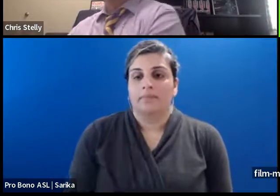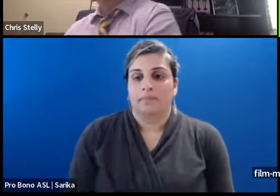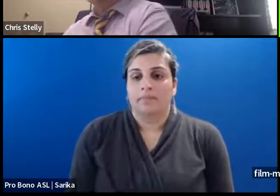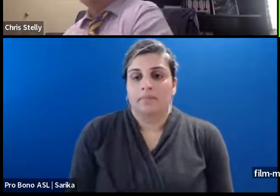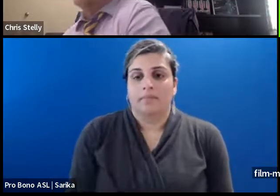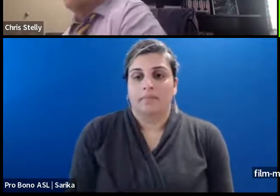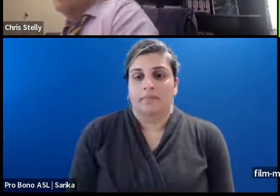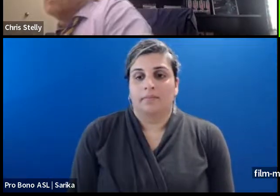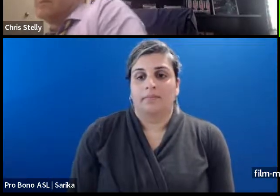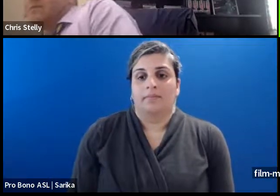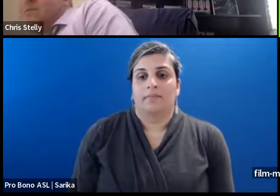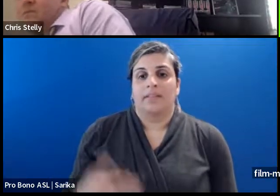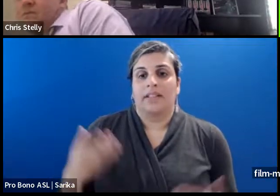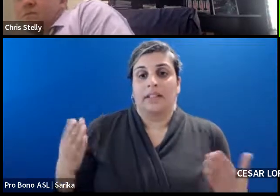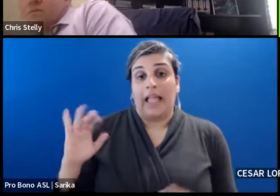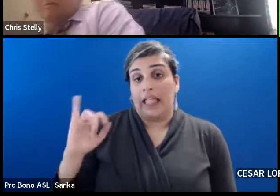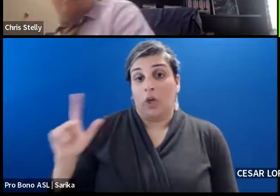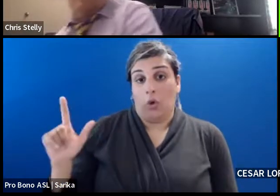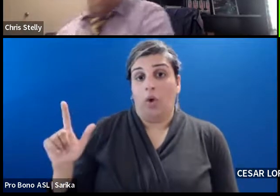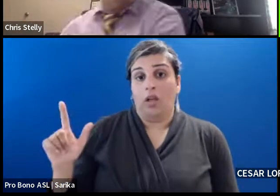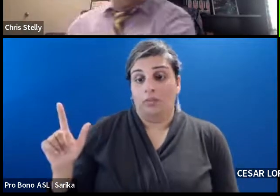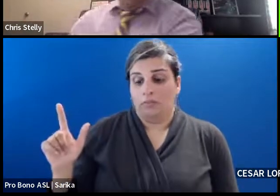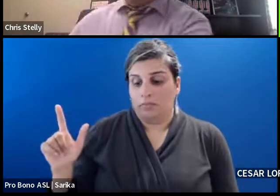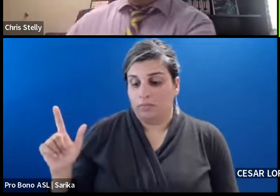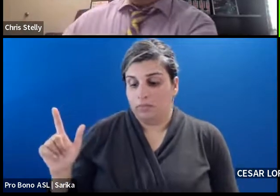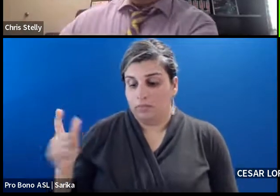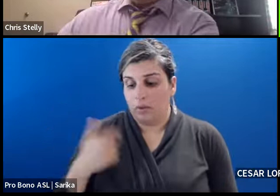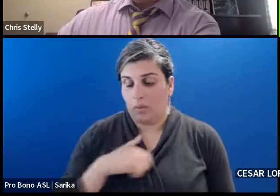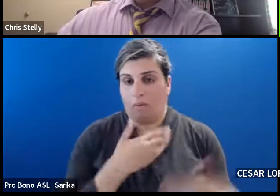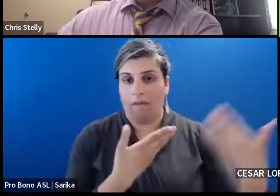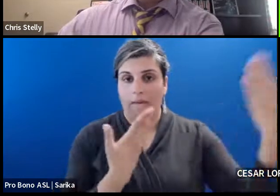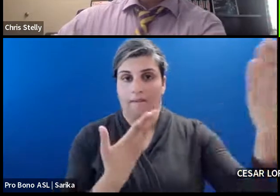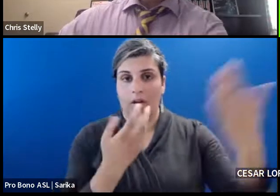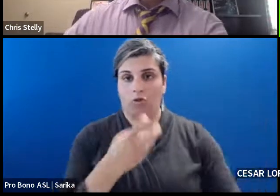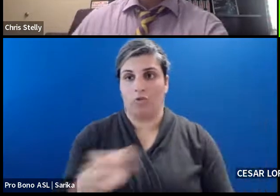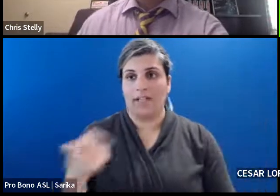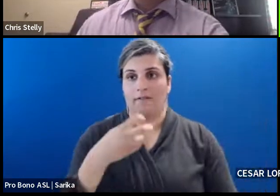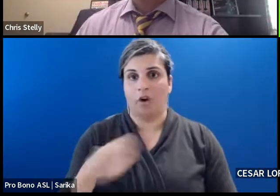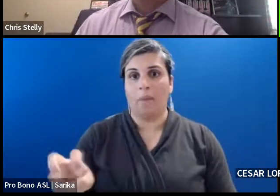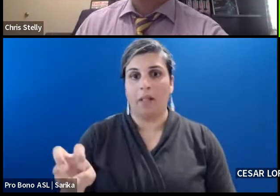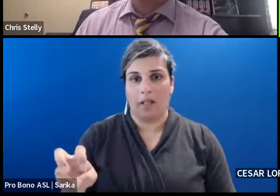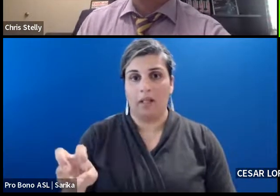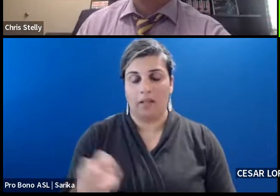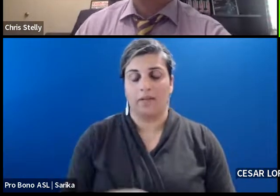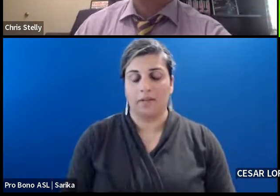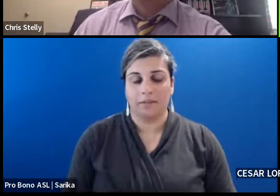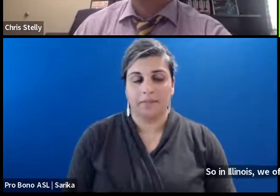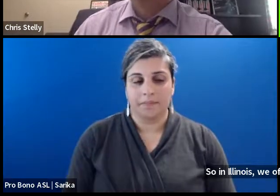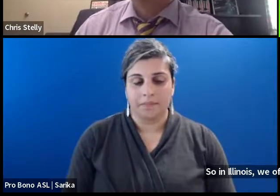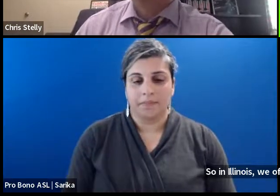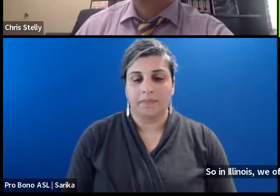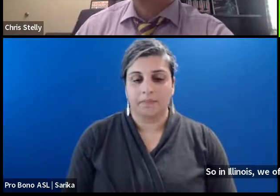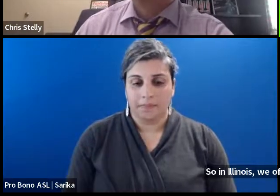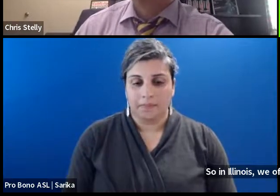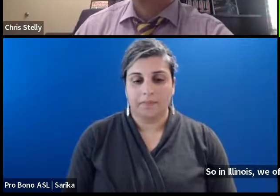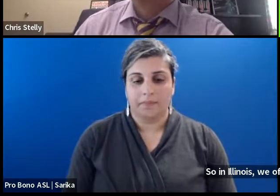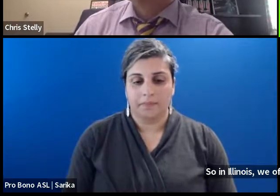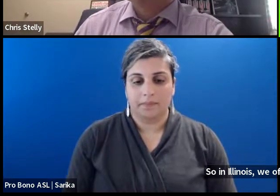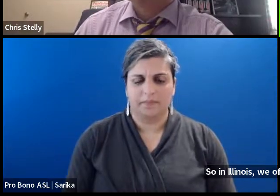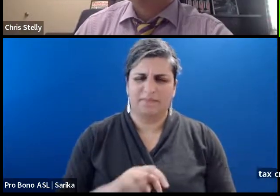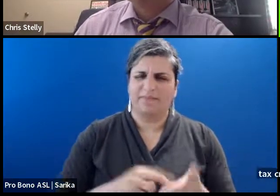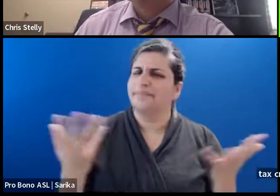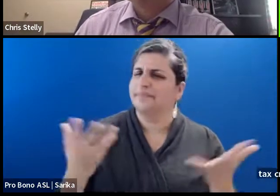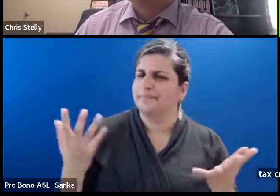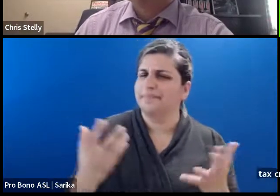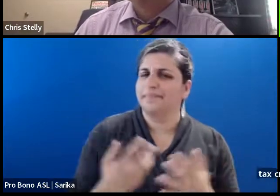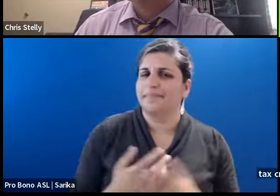in Illinois, um, Um, we offer a transferable tax credit. So, uh, what that means, and then